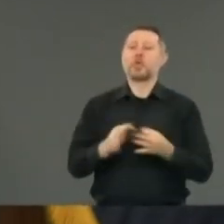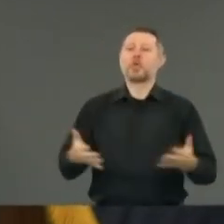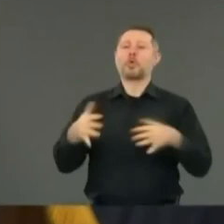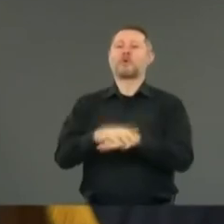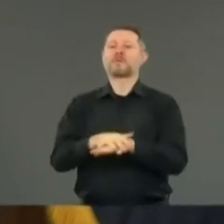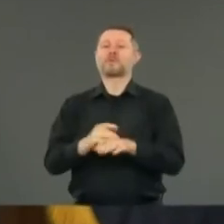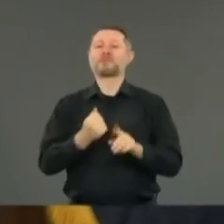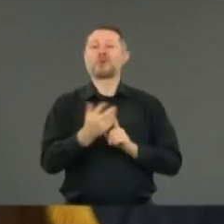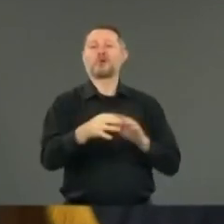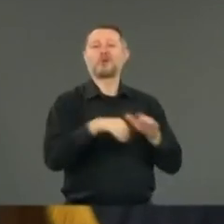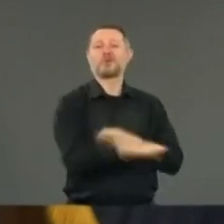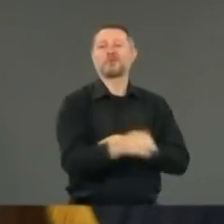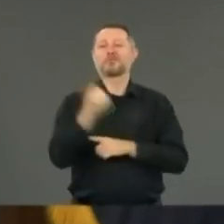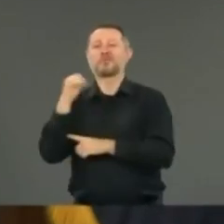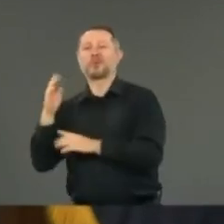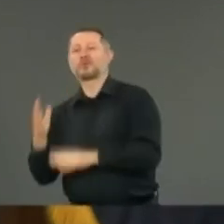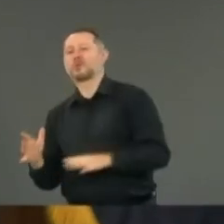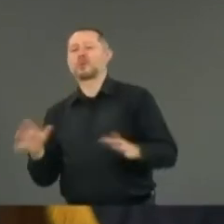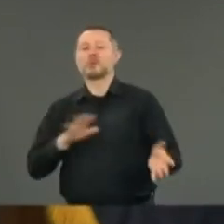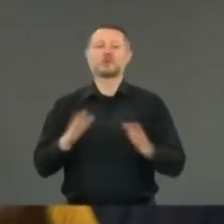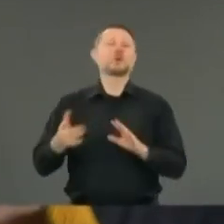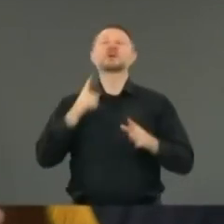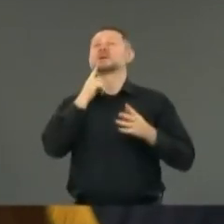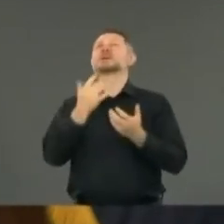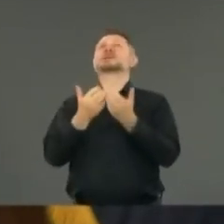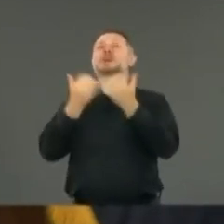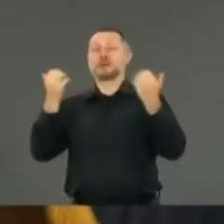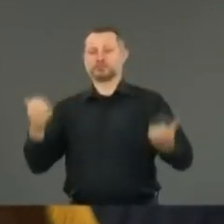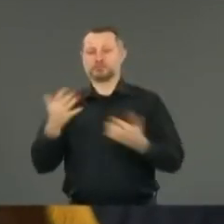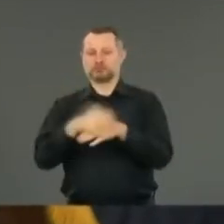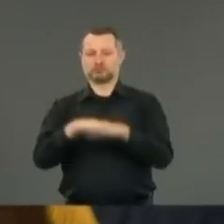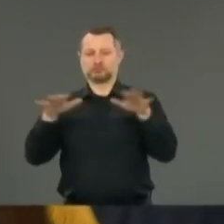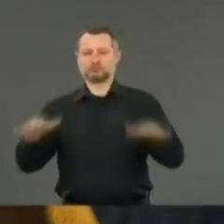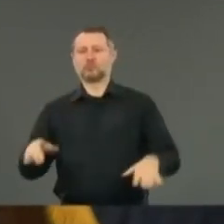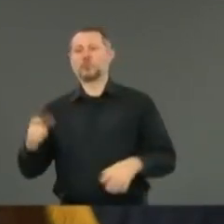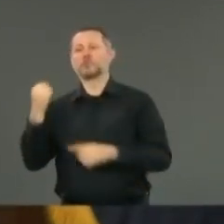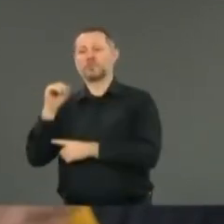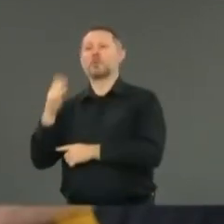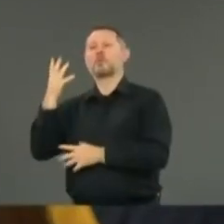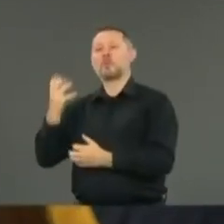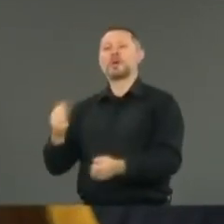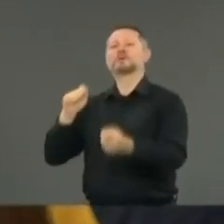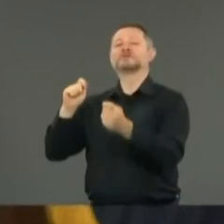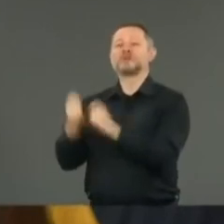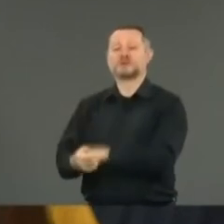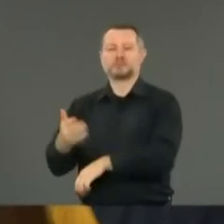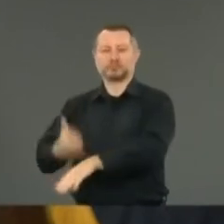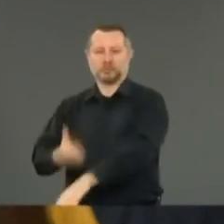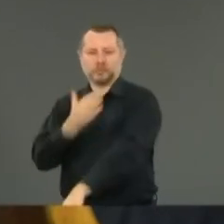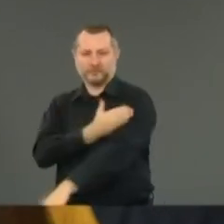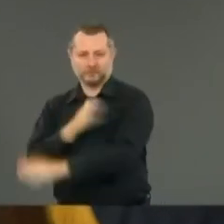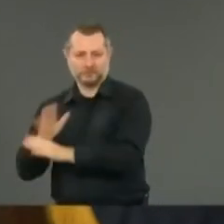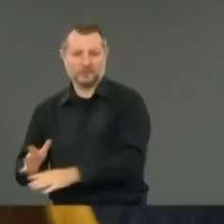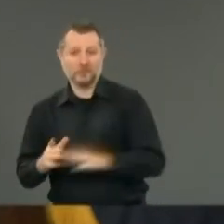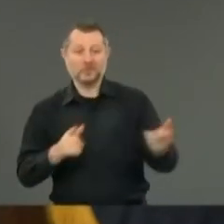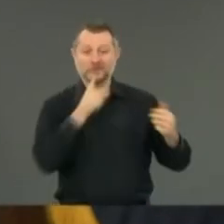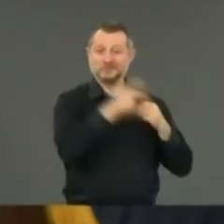are looters. No, no, no, no, no. You have looting and you have protesting. You have apples. You have oranges.